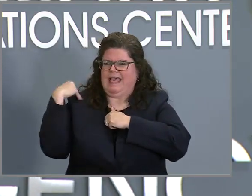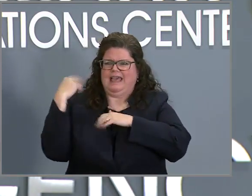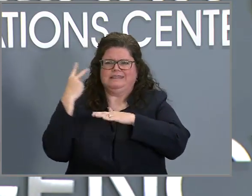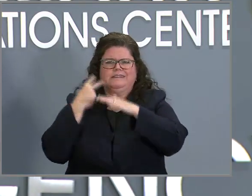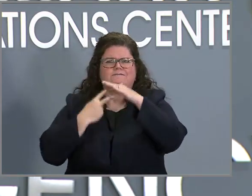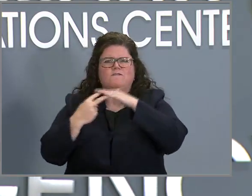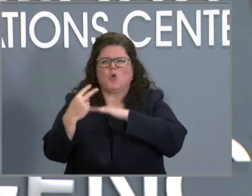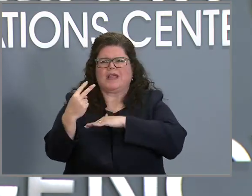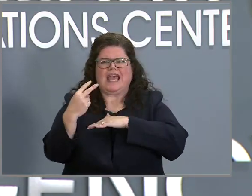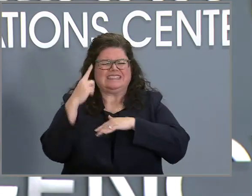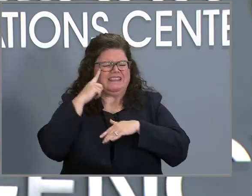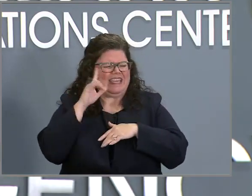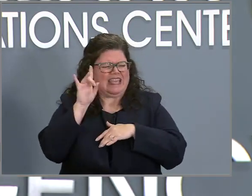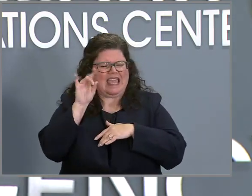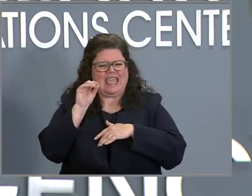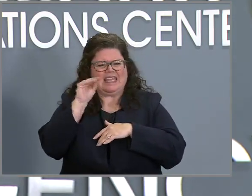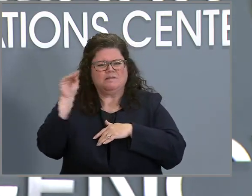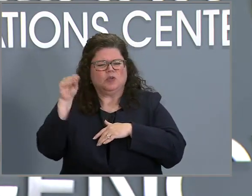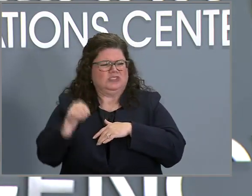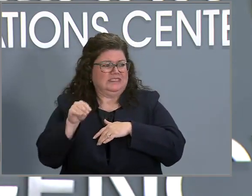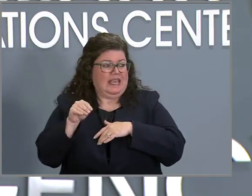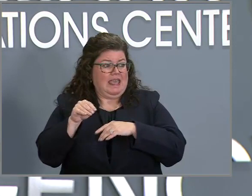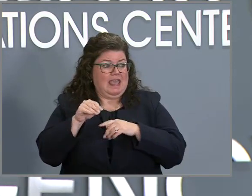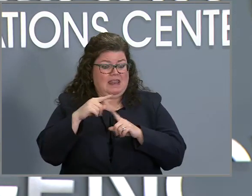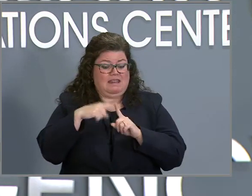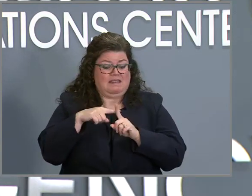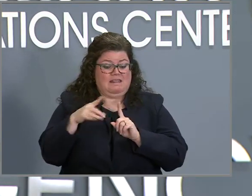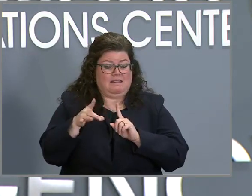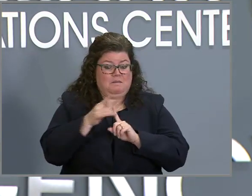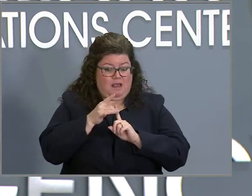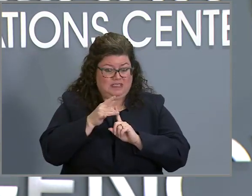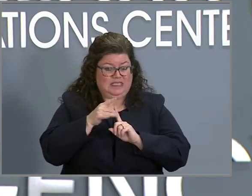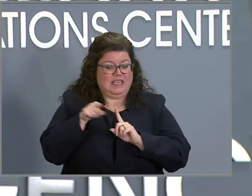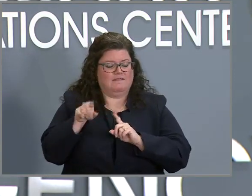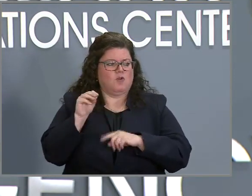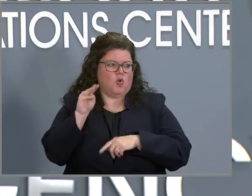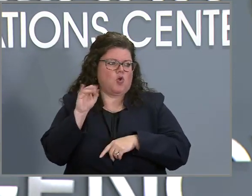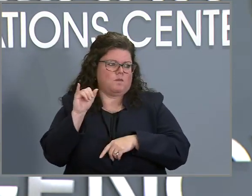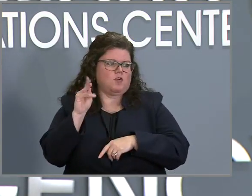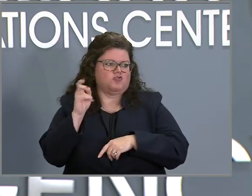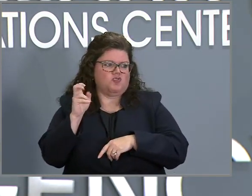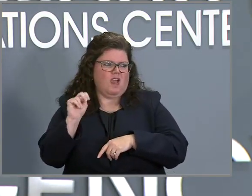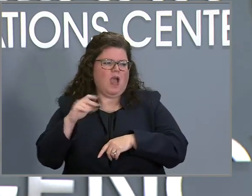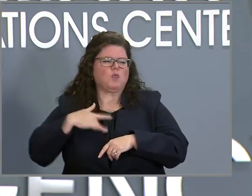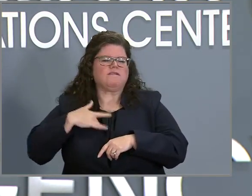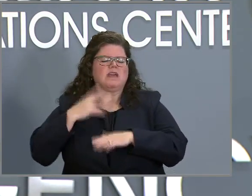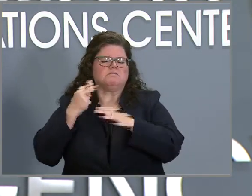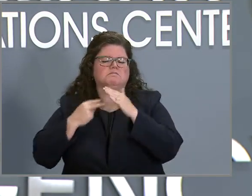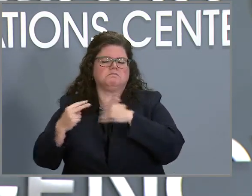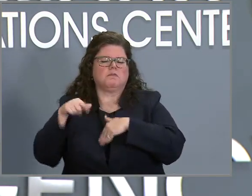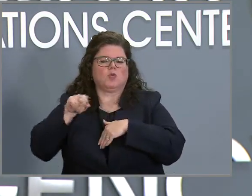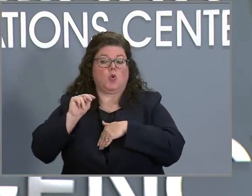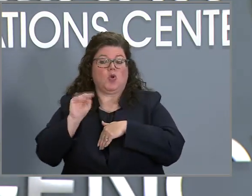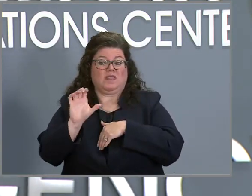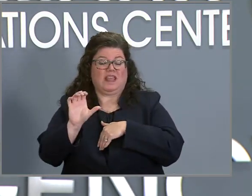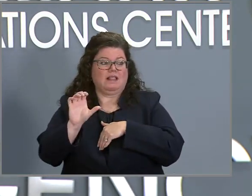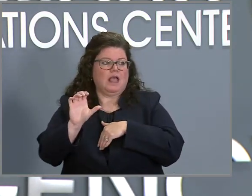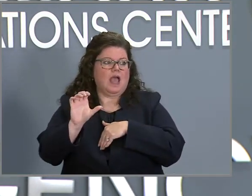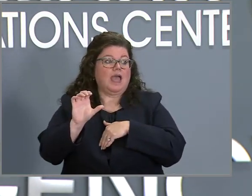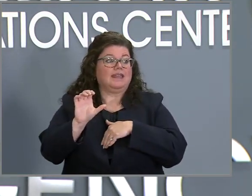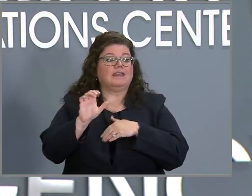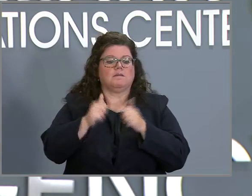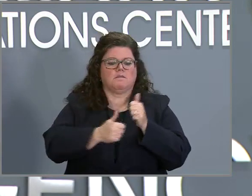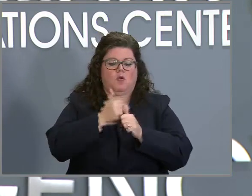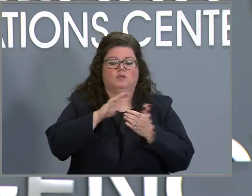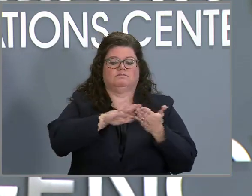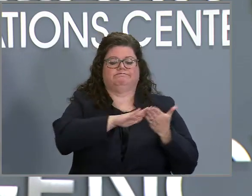you know, over 80% of the sequenced positives were Omicron, uh, and forecasting for North Carolina that is rapidly turning Omicron